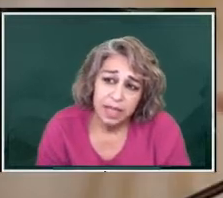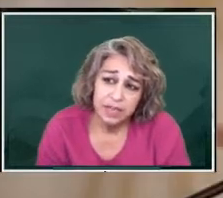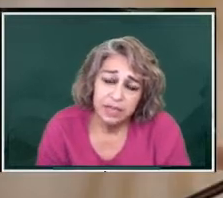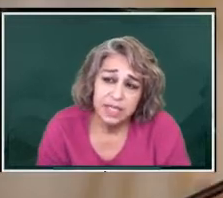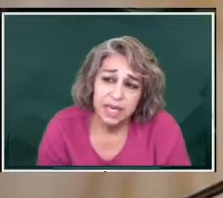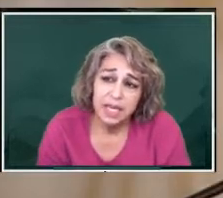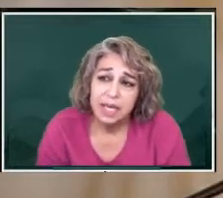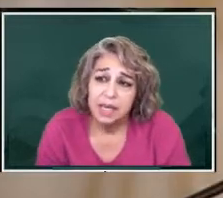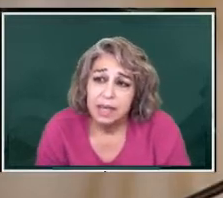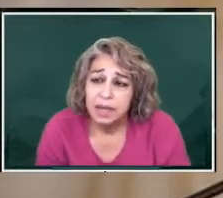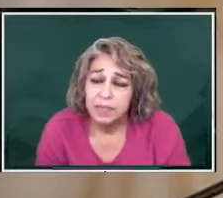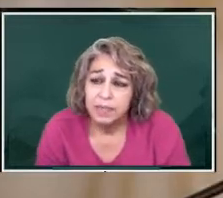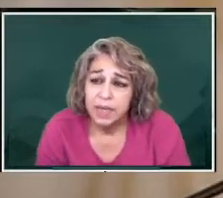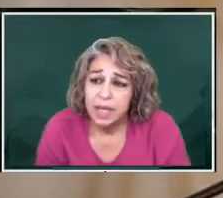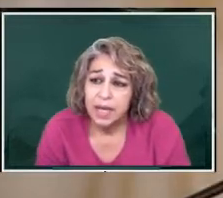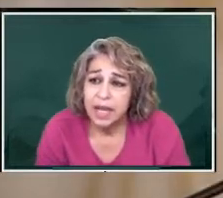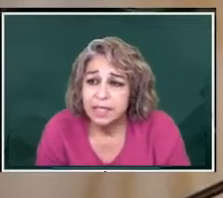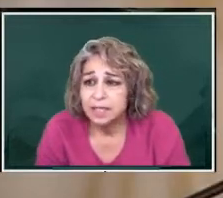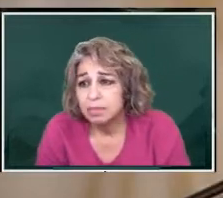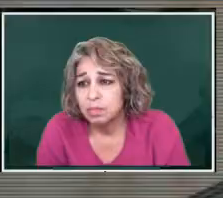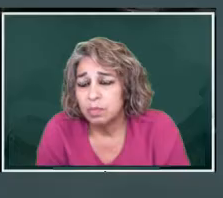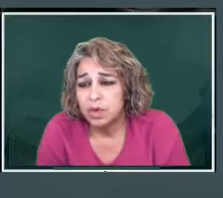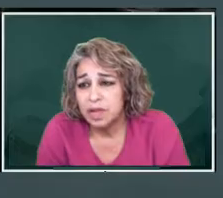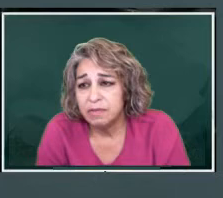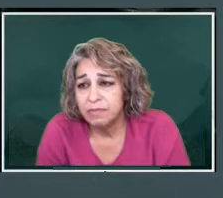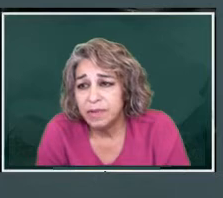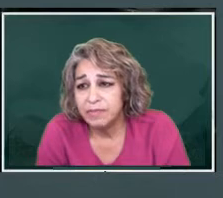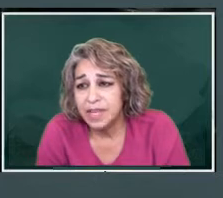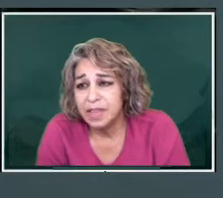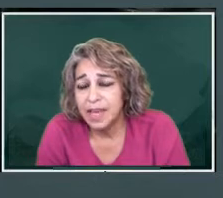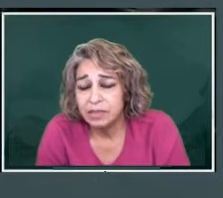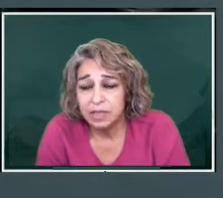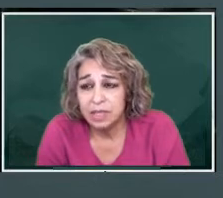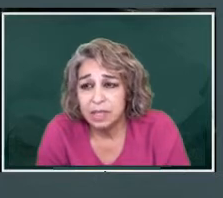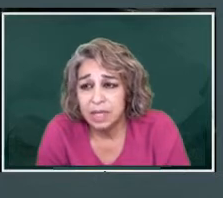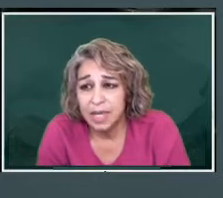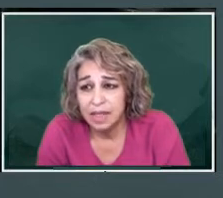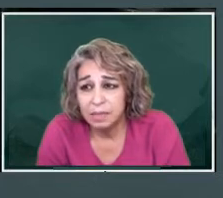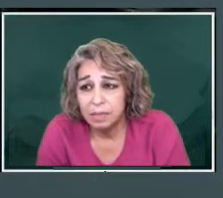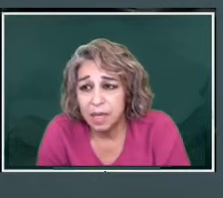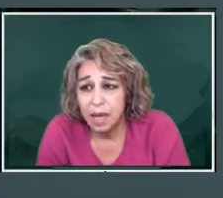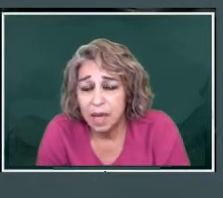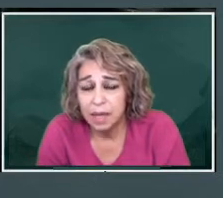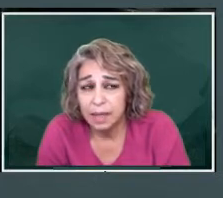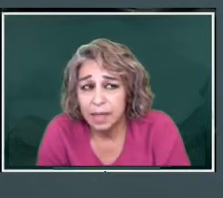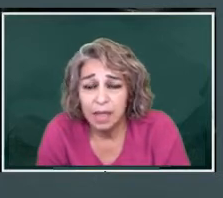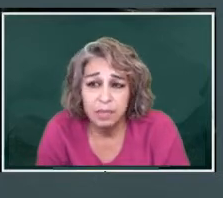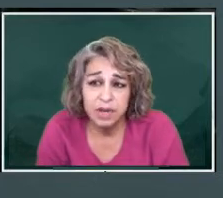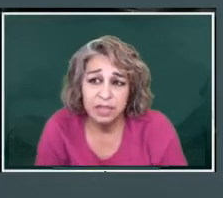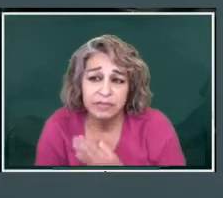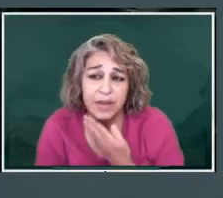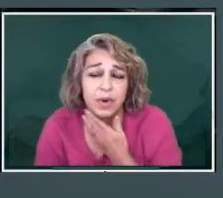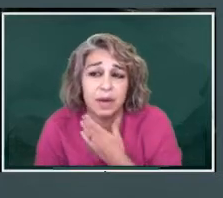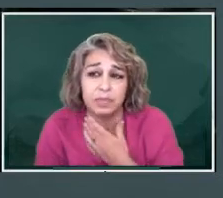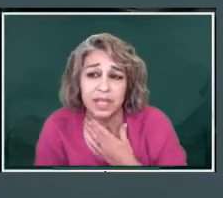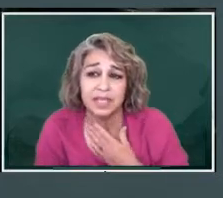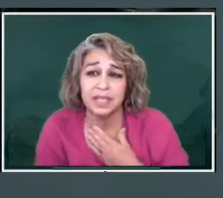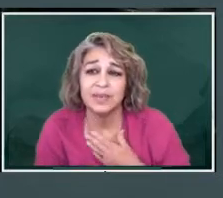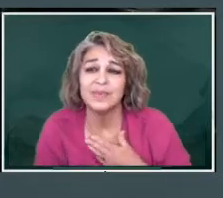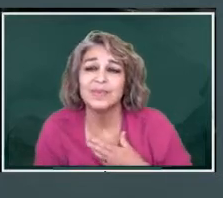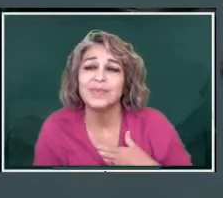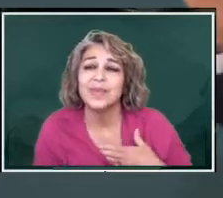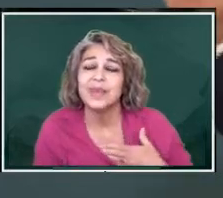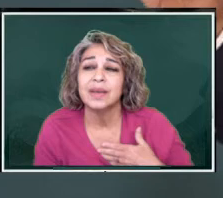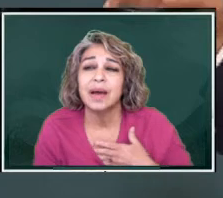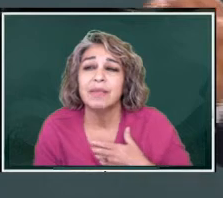electricity. It has more than 50,000 kilometers of fiber optics.